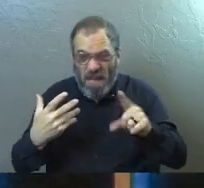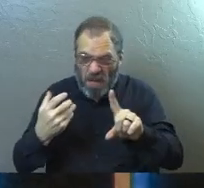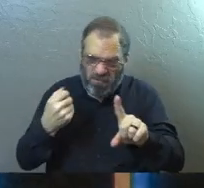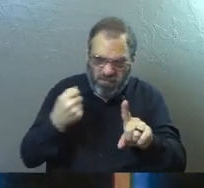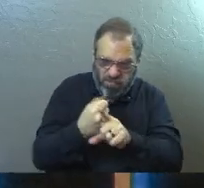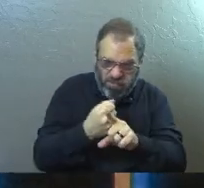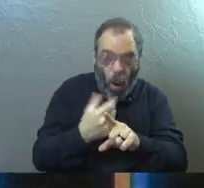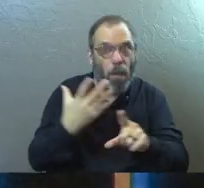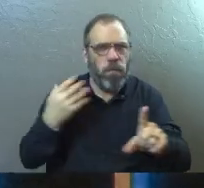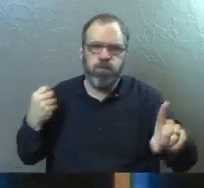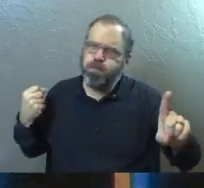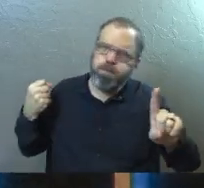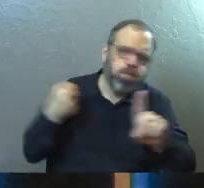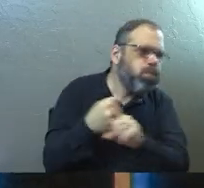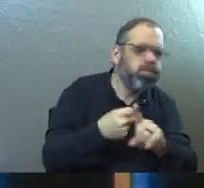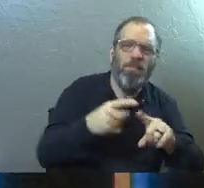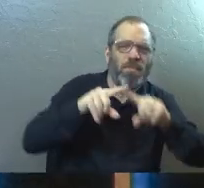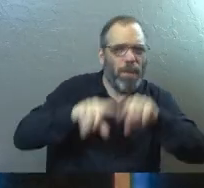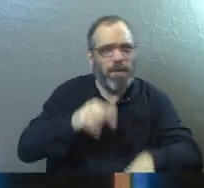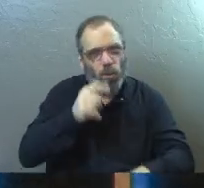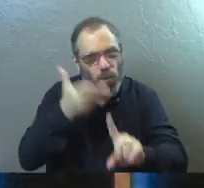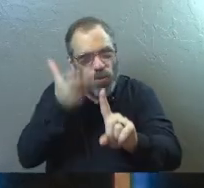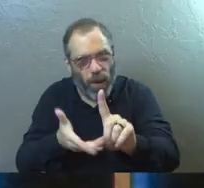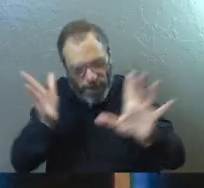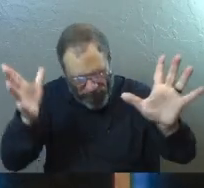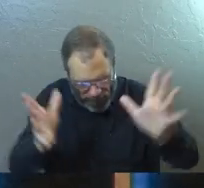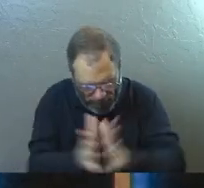impacts, sometimes larger impacts, depending on who you are.